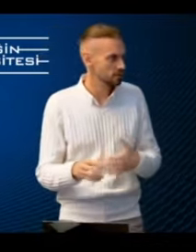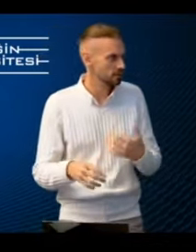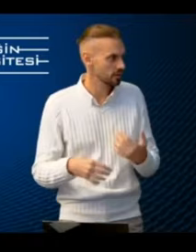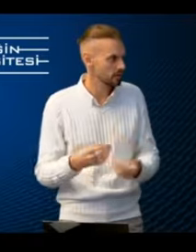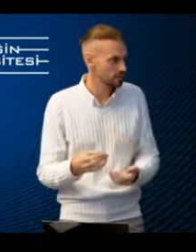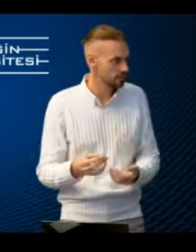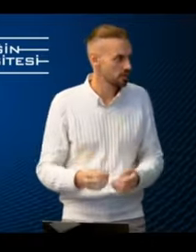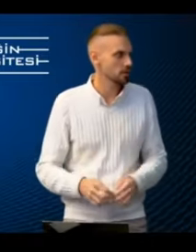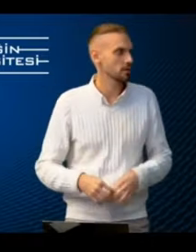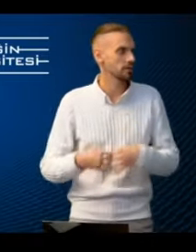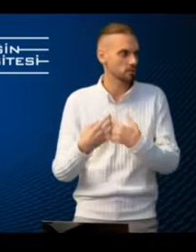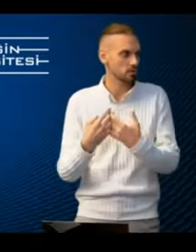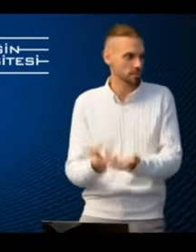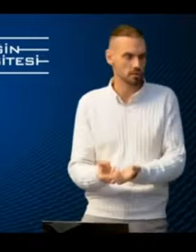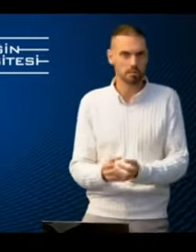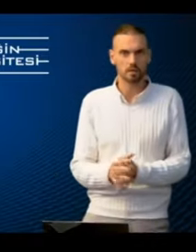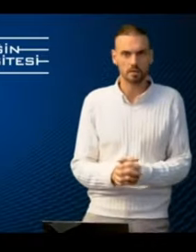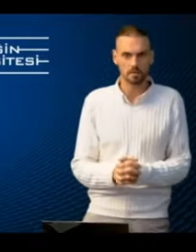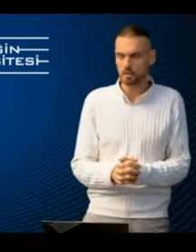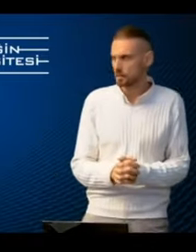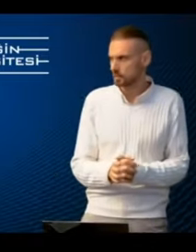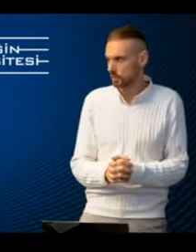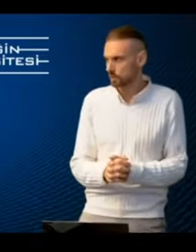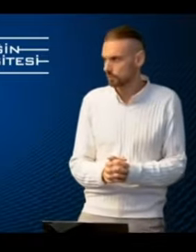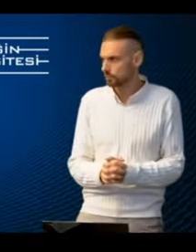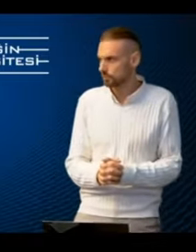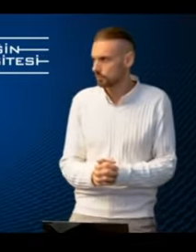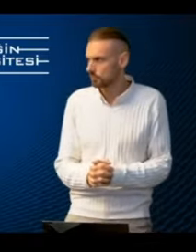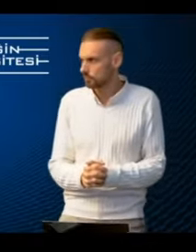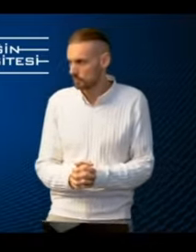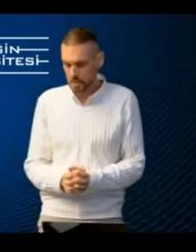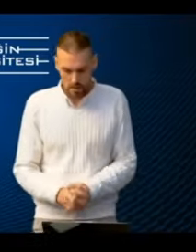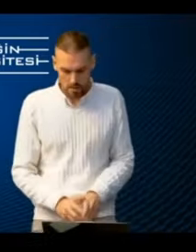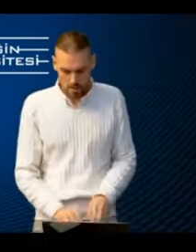through a travel agency, there could be some guidance there as well.